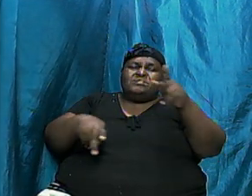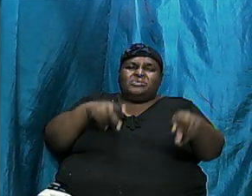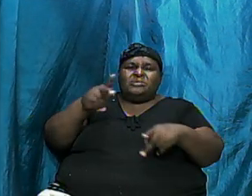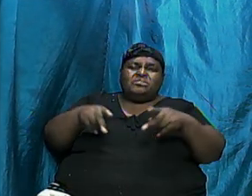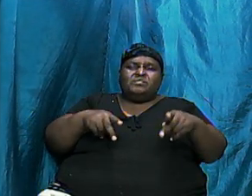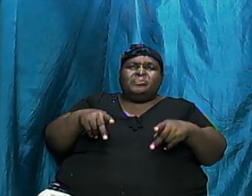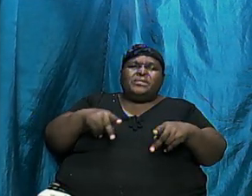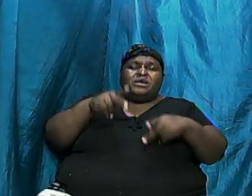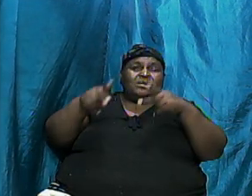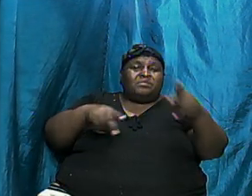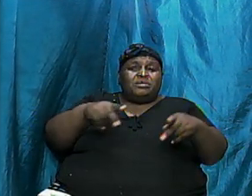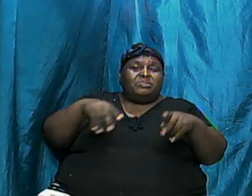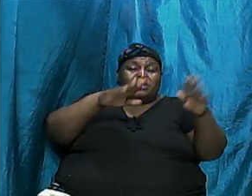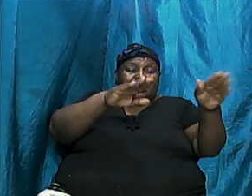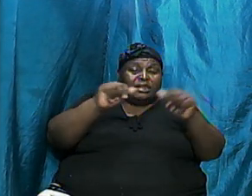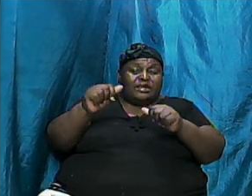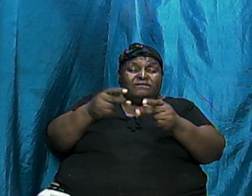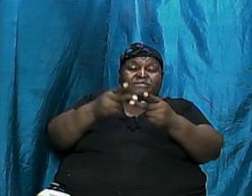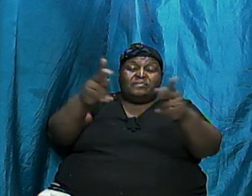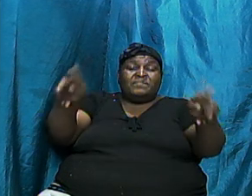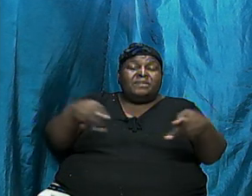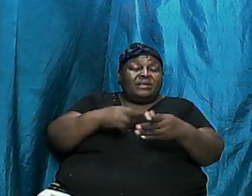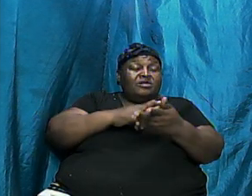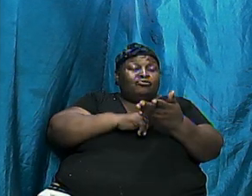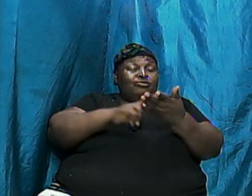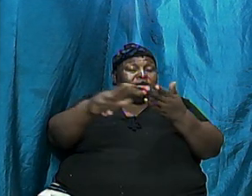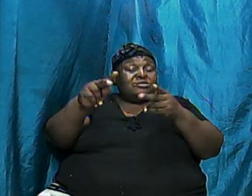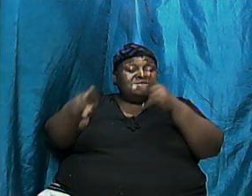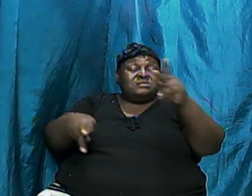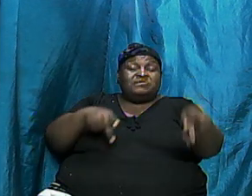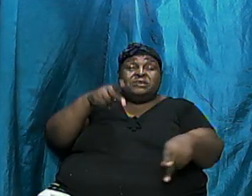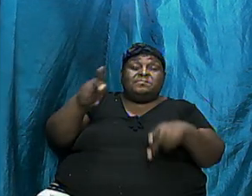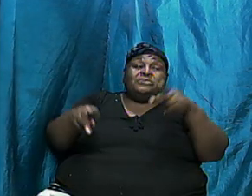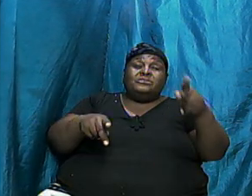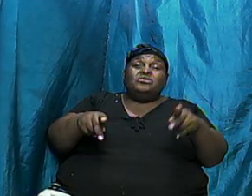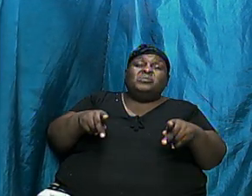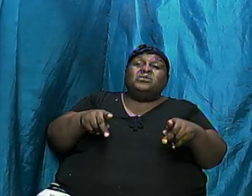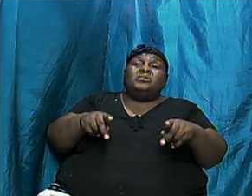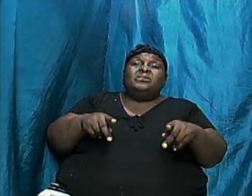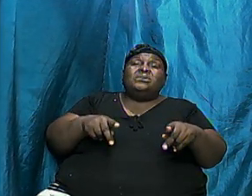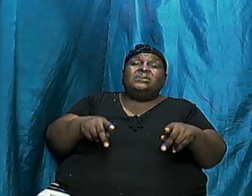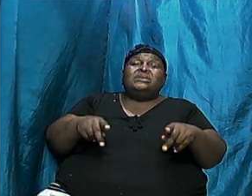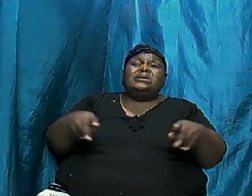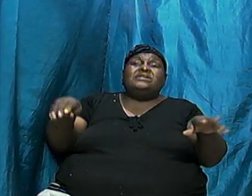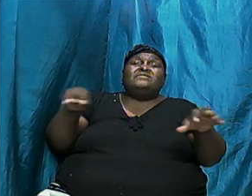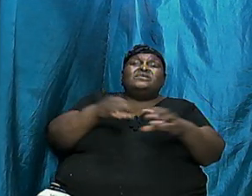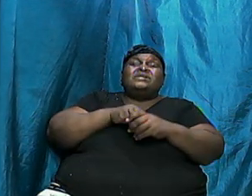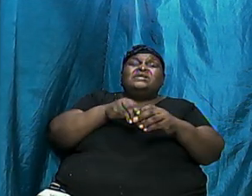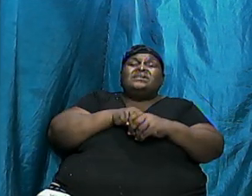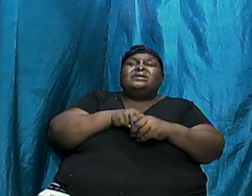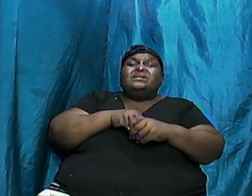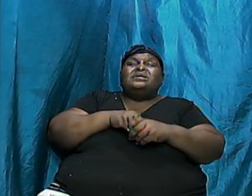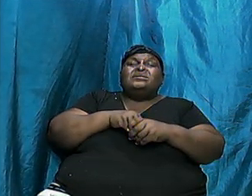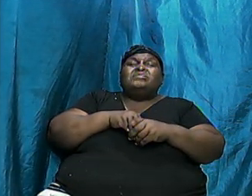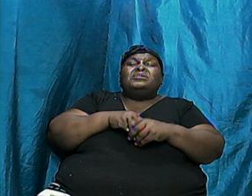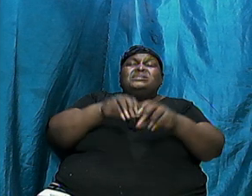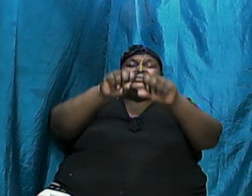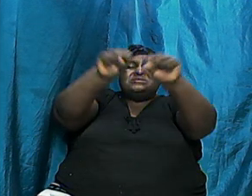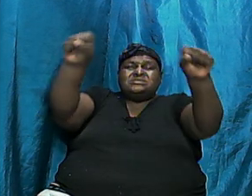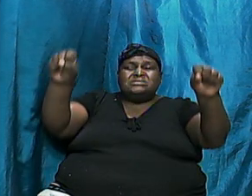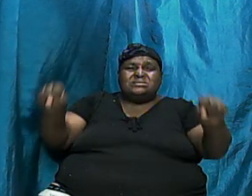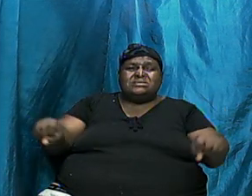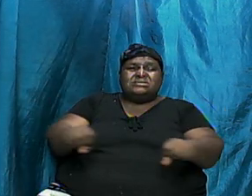Folks left their place of being righteous people. And they were sucked in by the system around them.